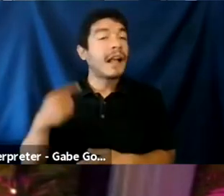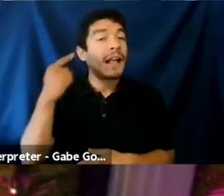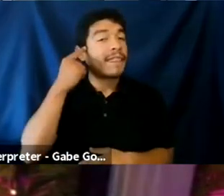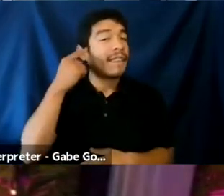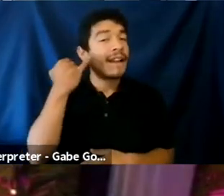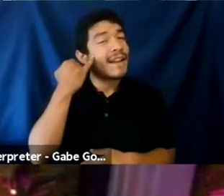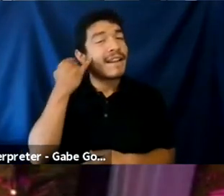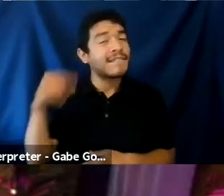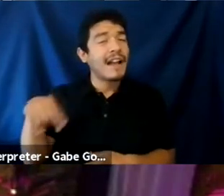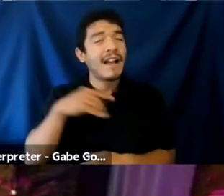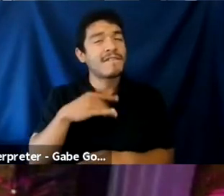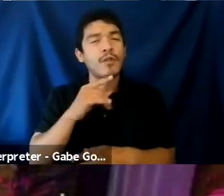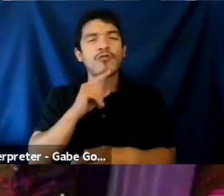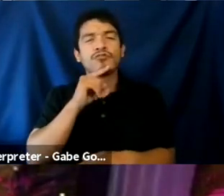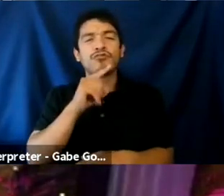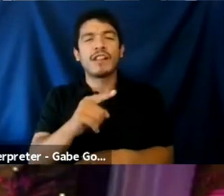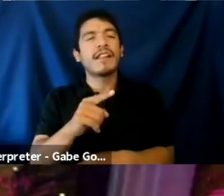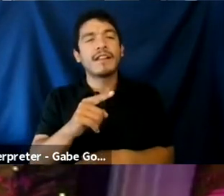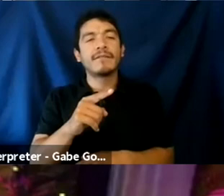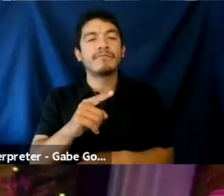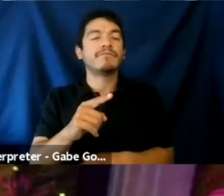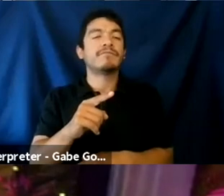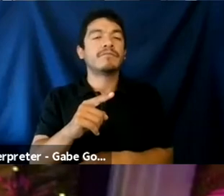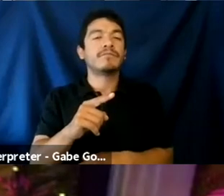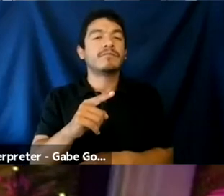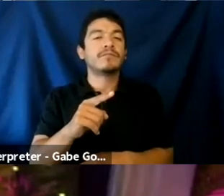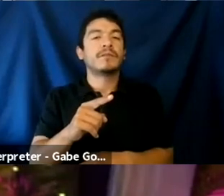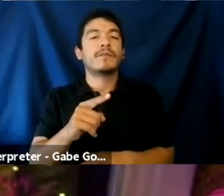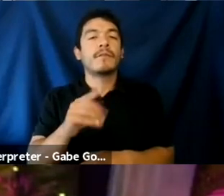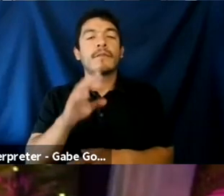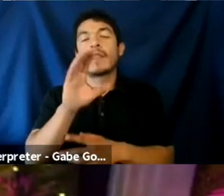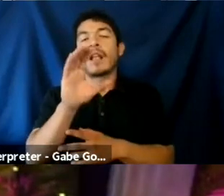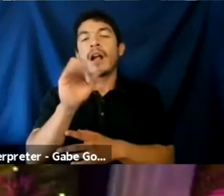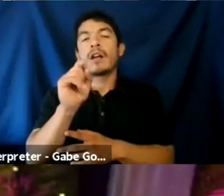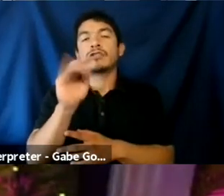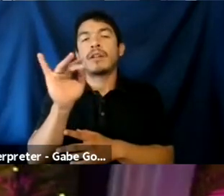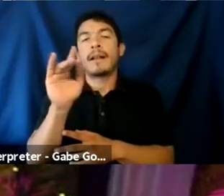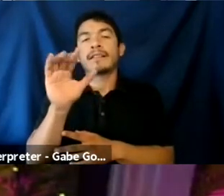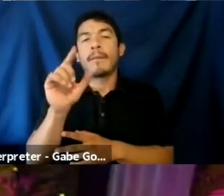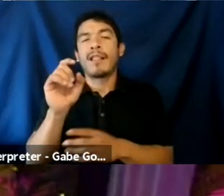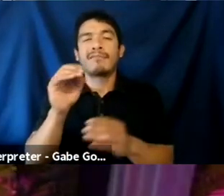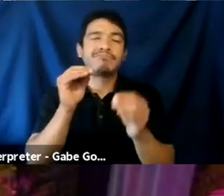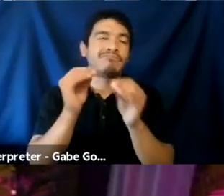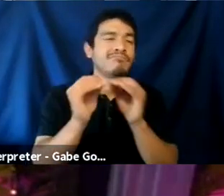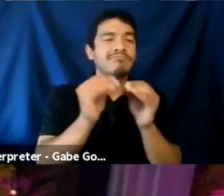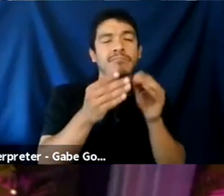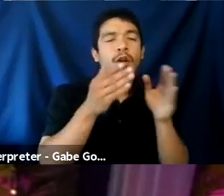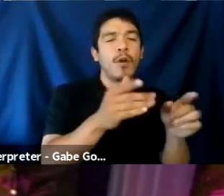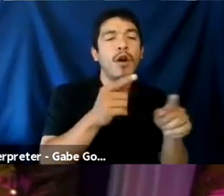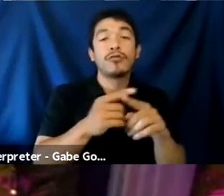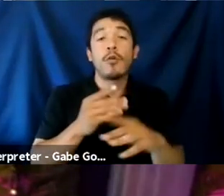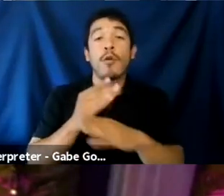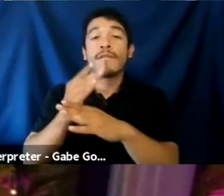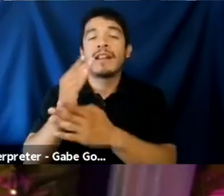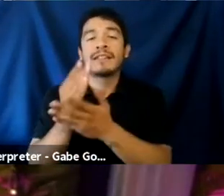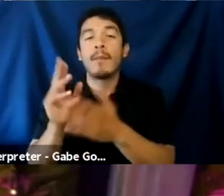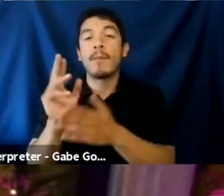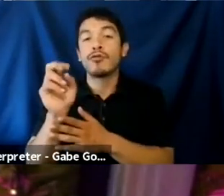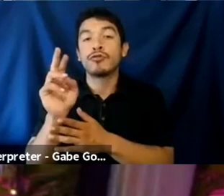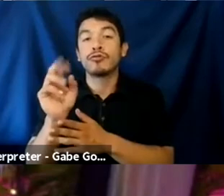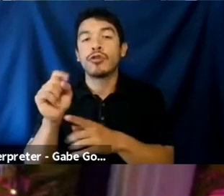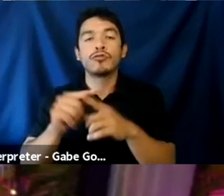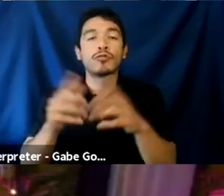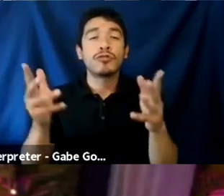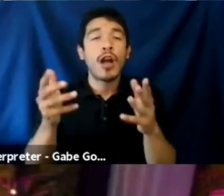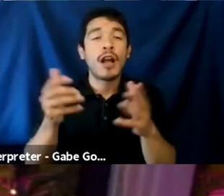some, some really concrete, uh, customizable ways to prevent certain users from talking in chat,